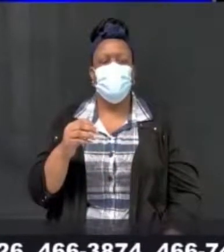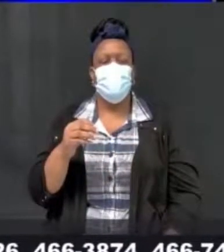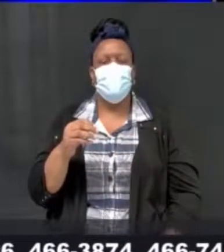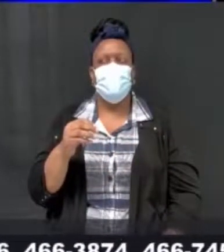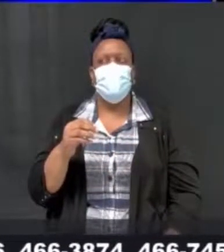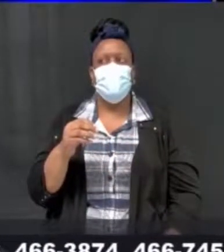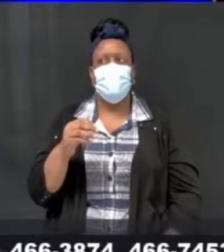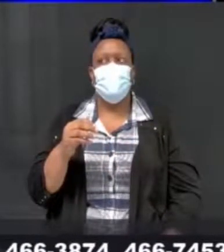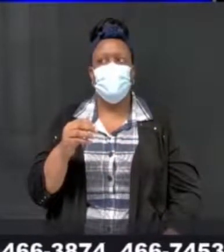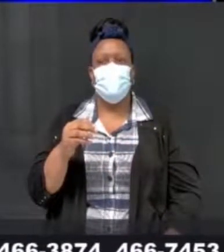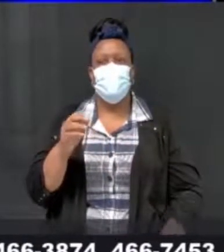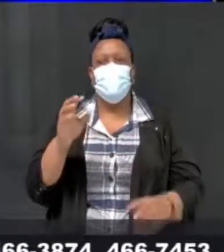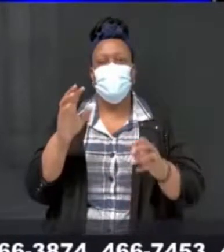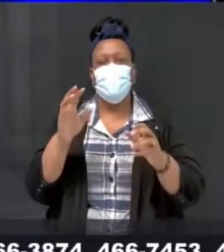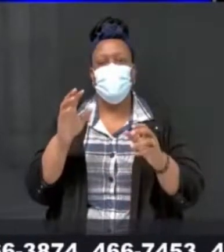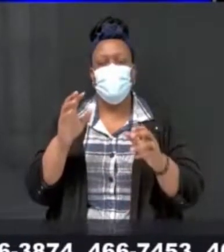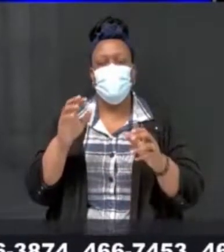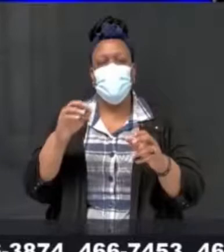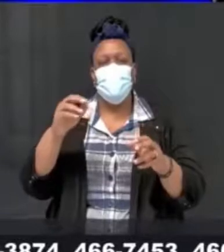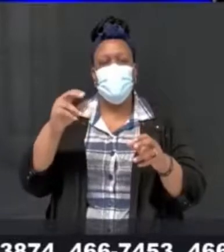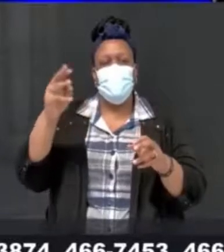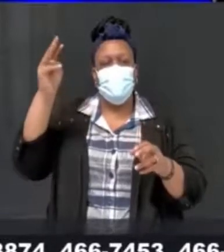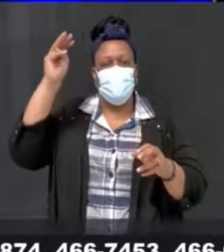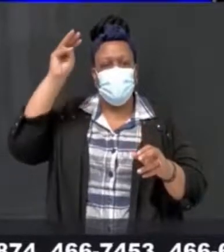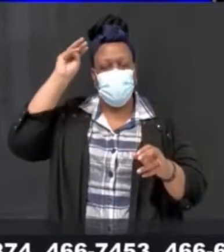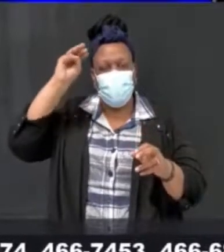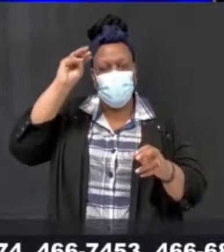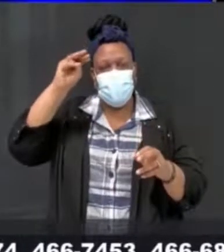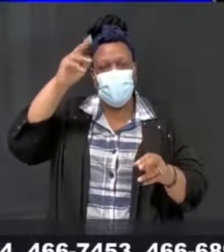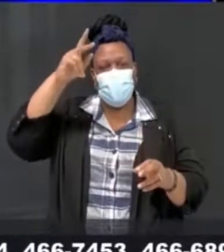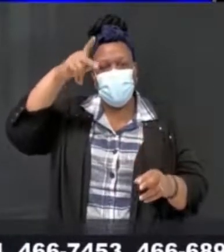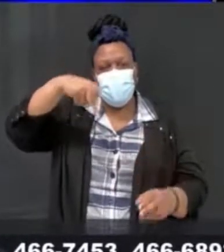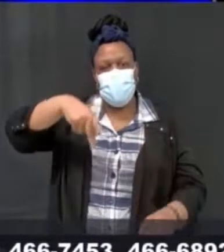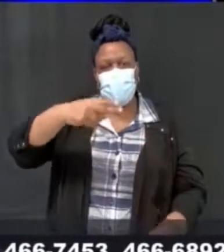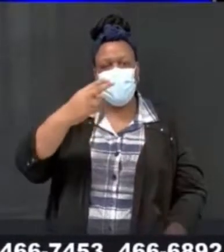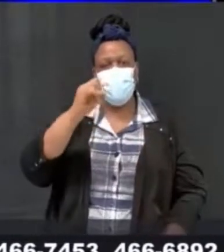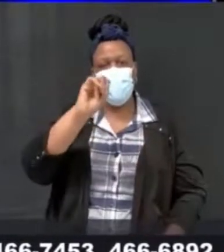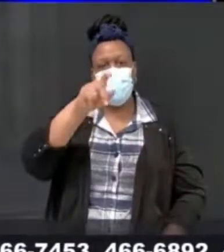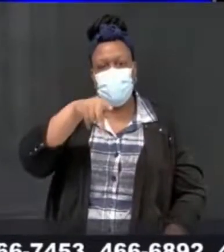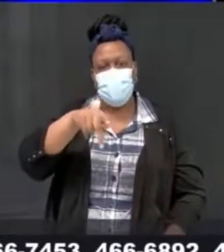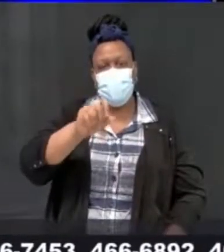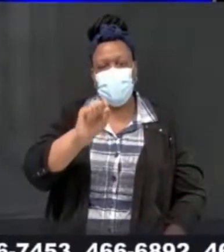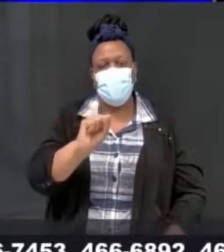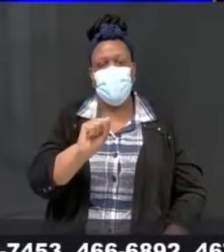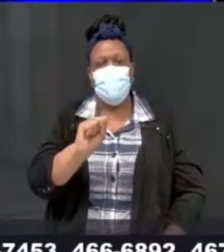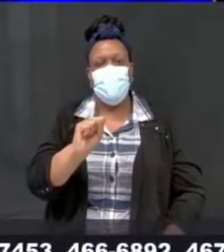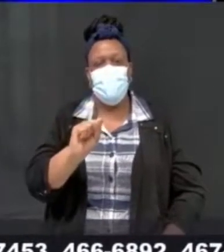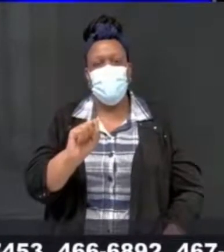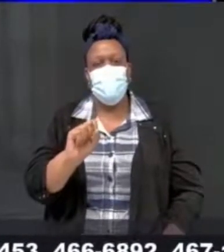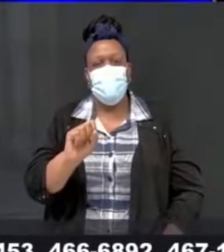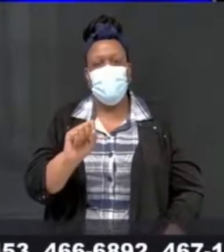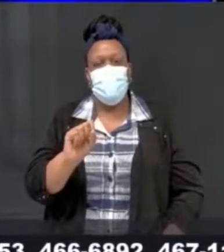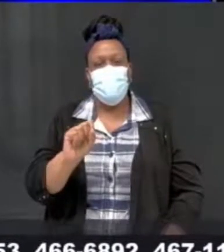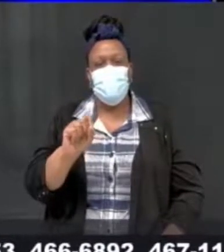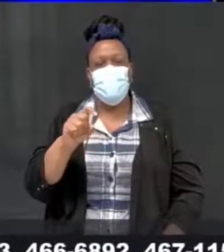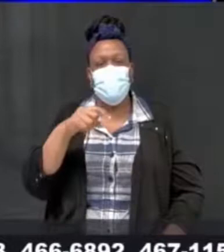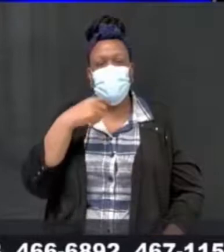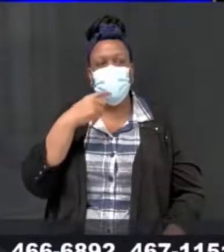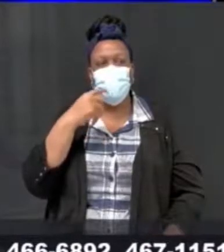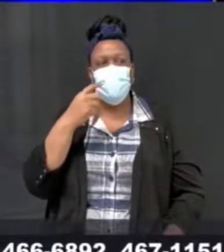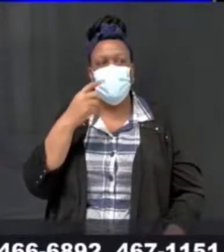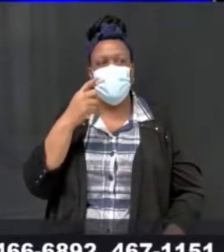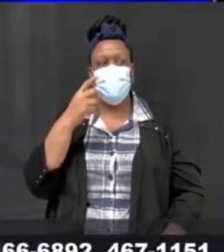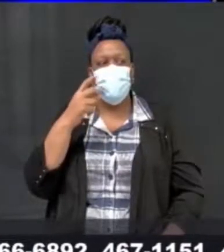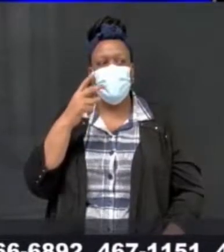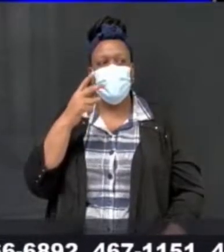of deceiving the public into thinking that the rapid tests, which Dr. Jude donated to government last